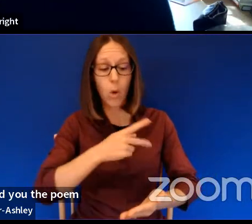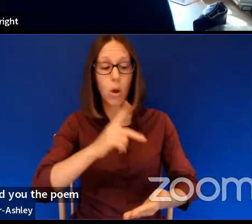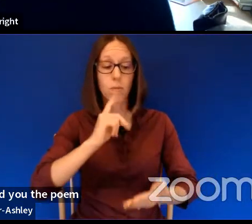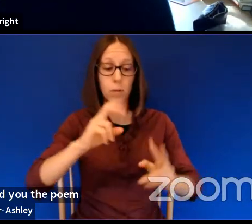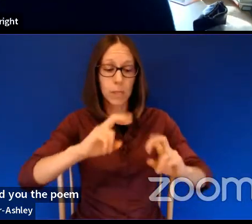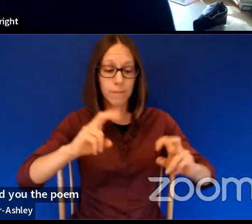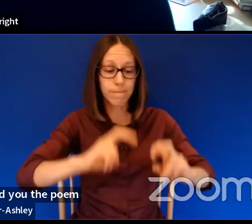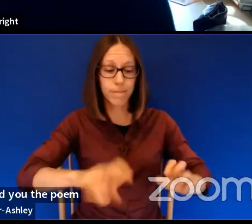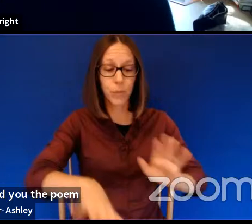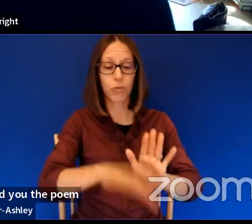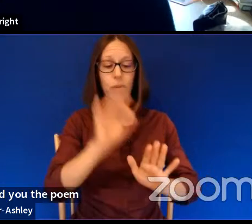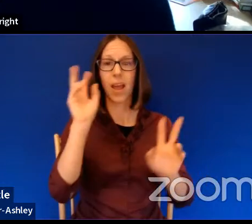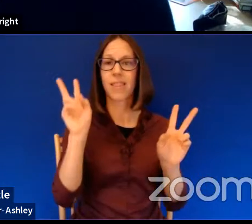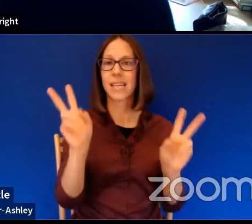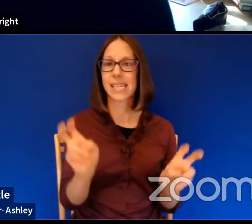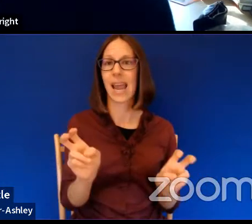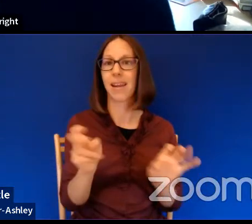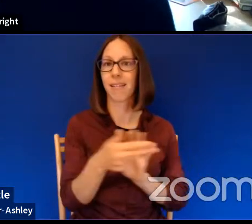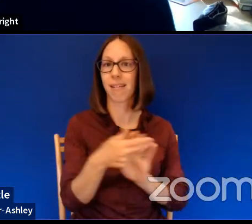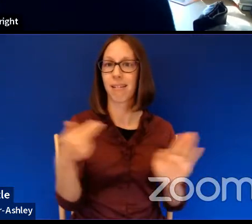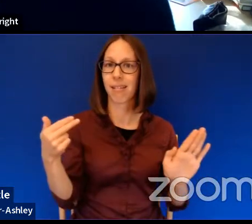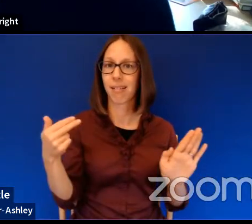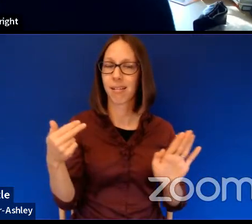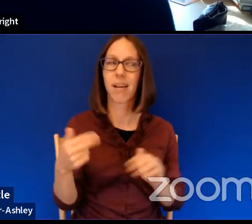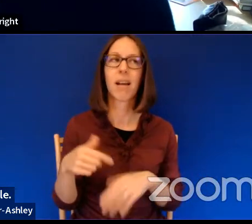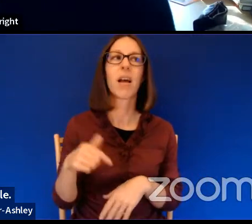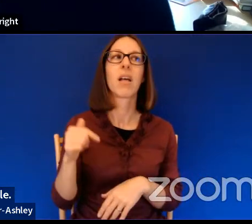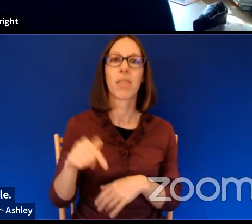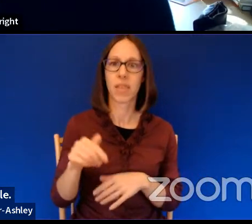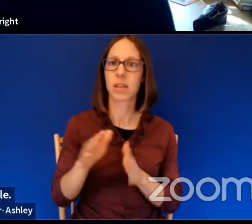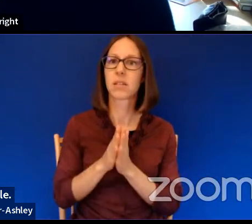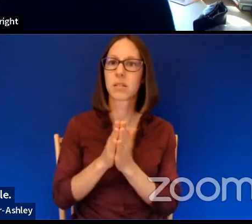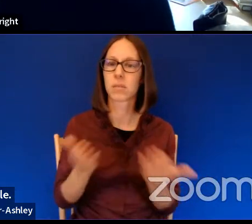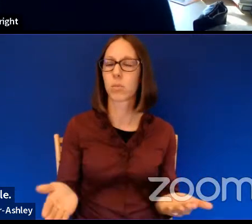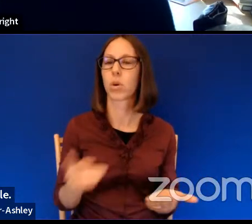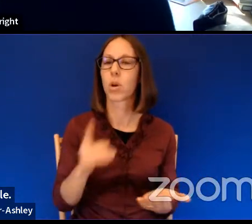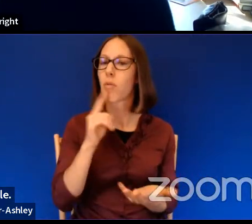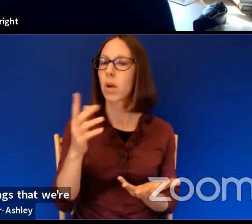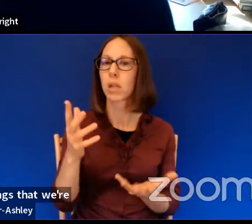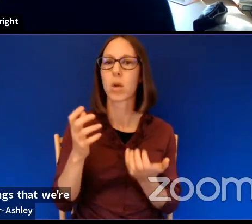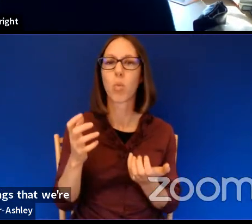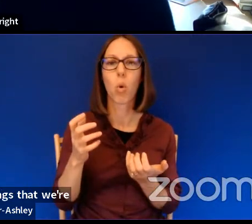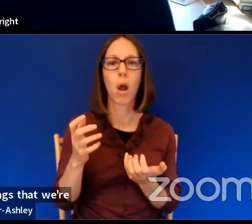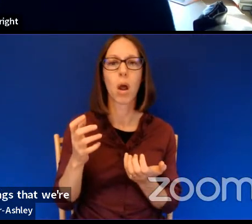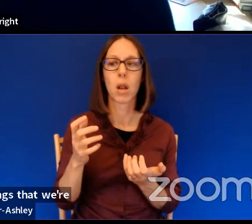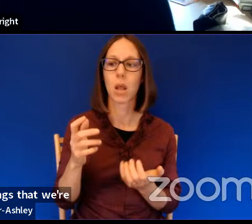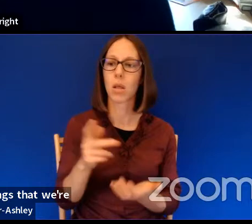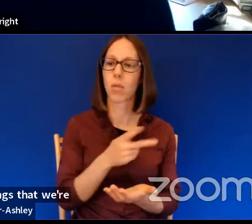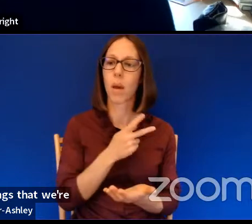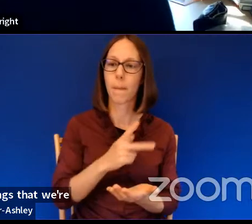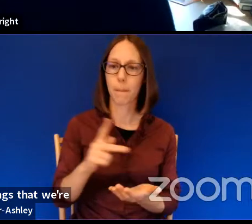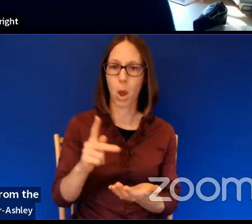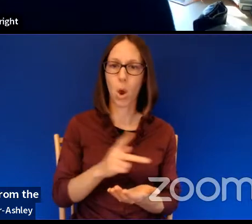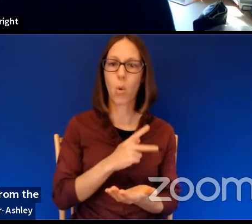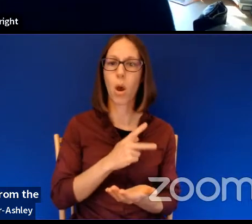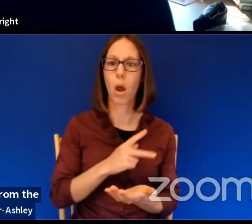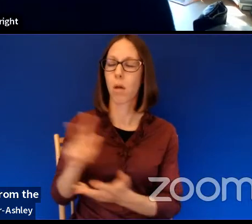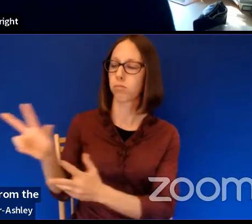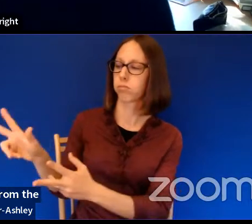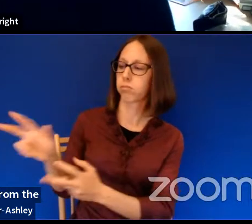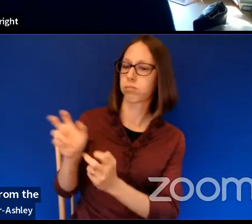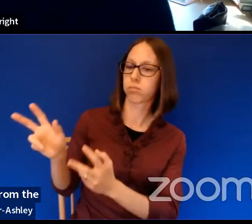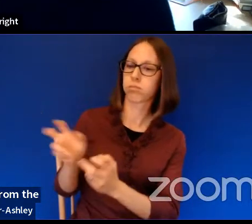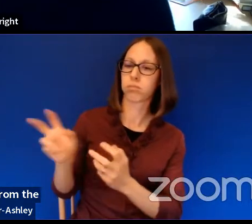a title. Um, and in this book, I really wanted things that were taken from the poem or taken from the moment, um,